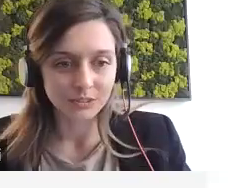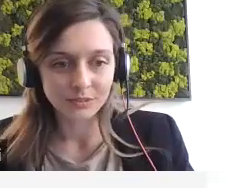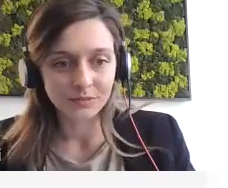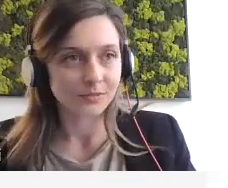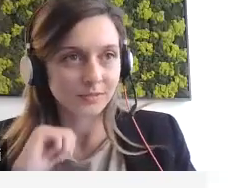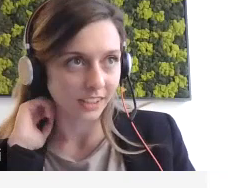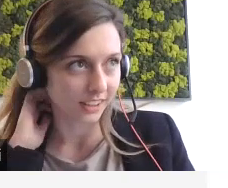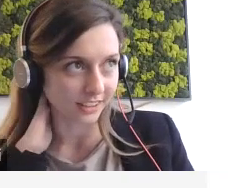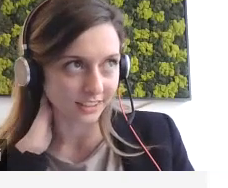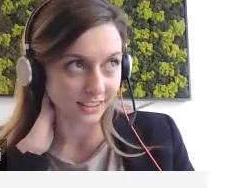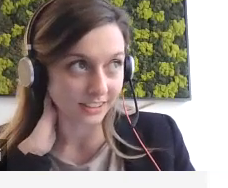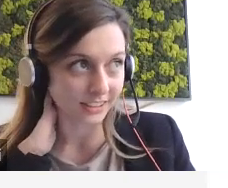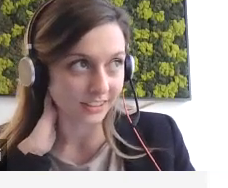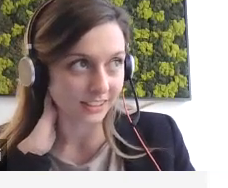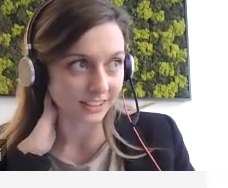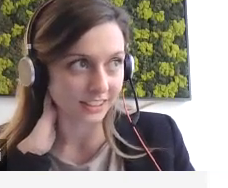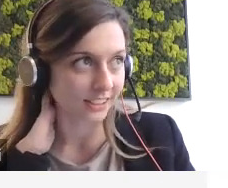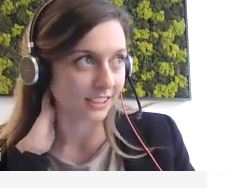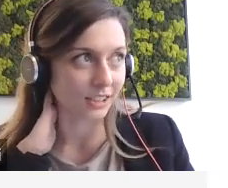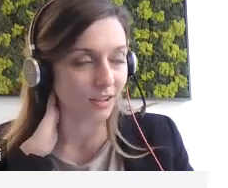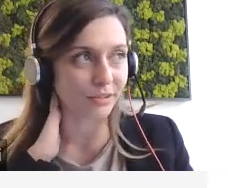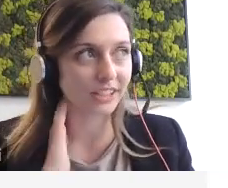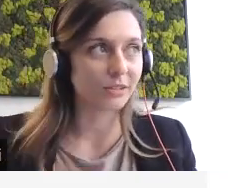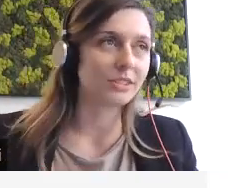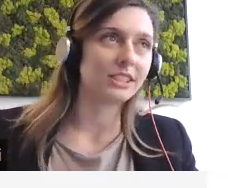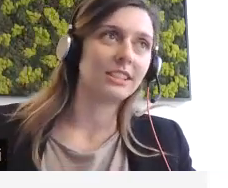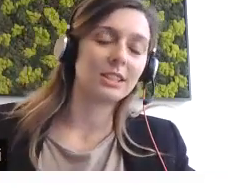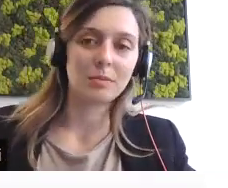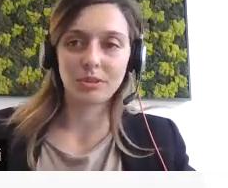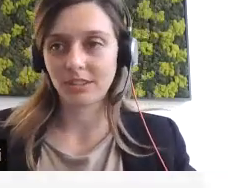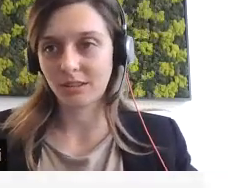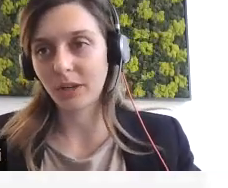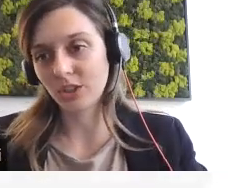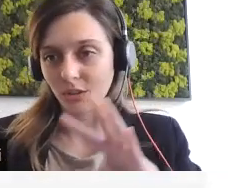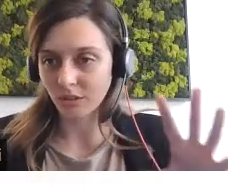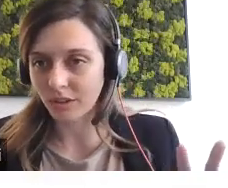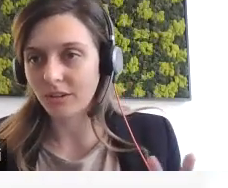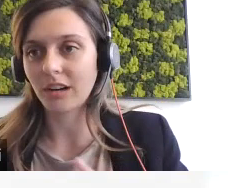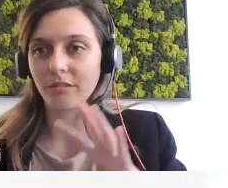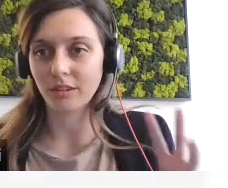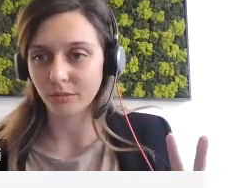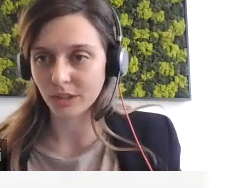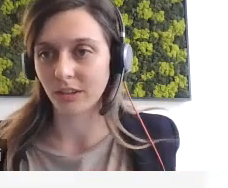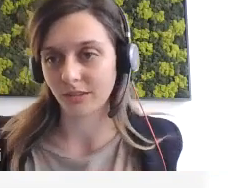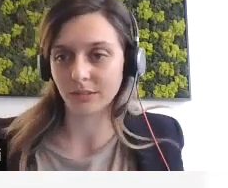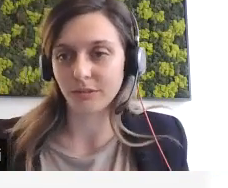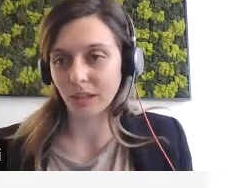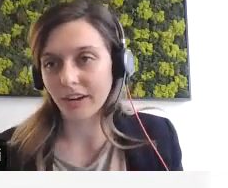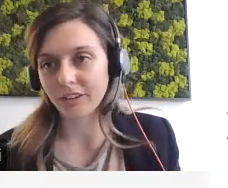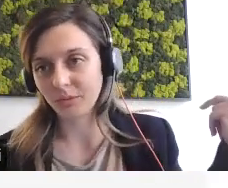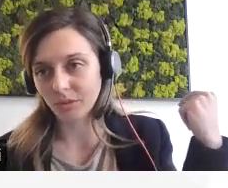So I think every country experienced based on their level of